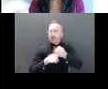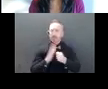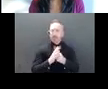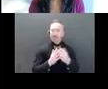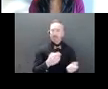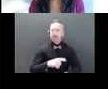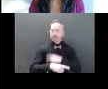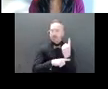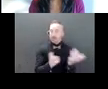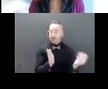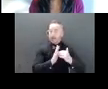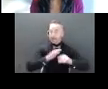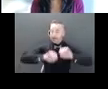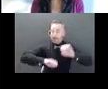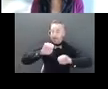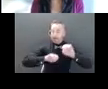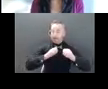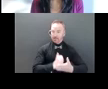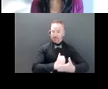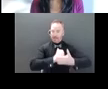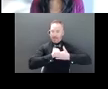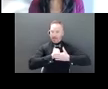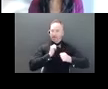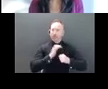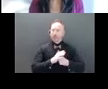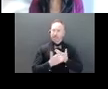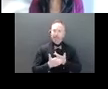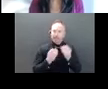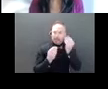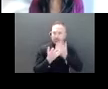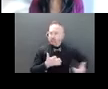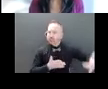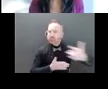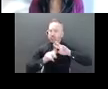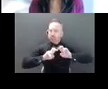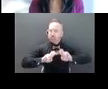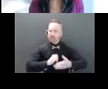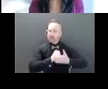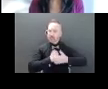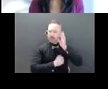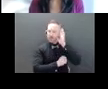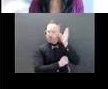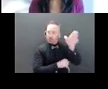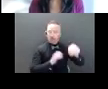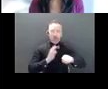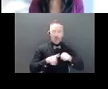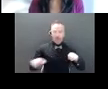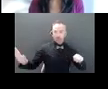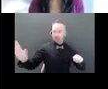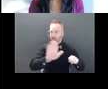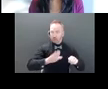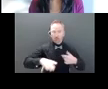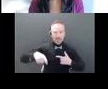the evaluations really help us for future webinars, understanding what our audience appreciates and what they need,